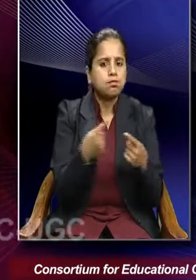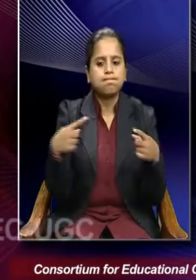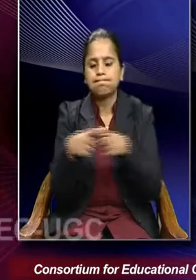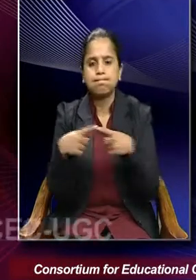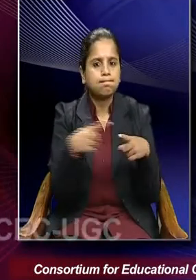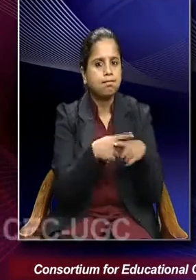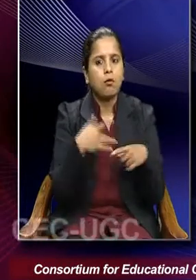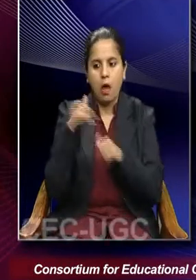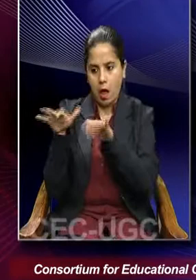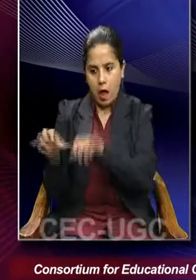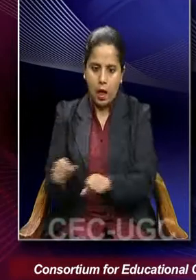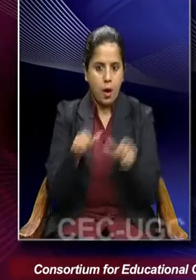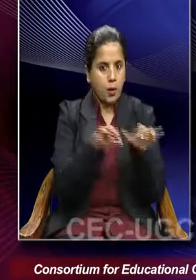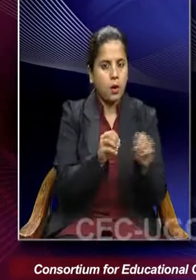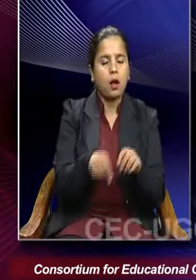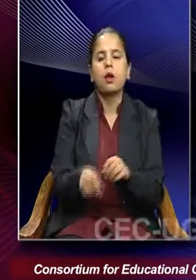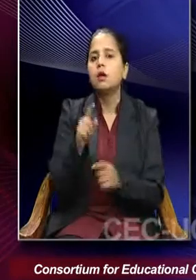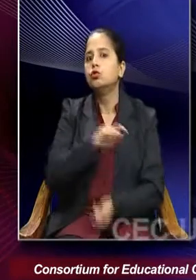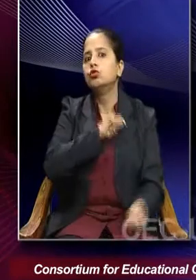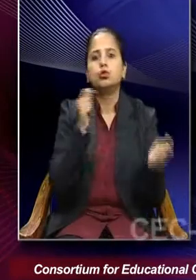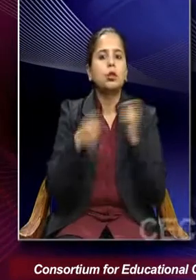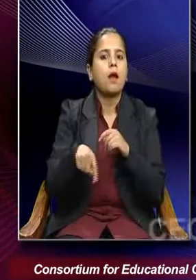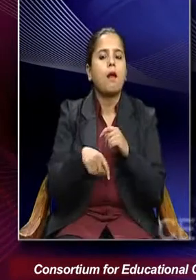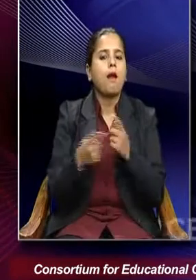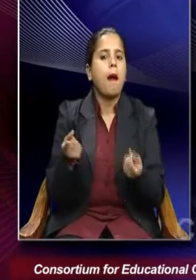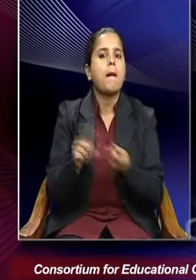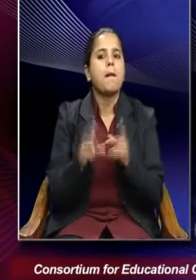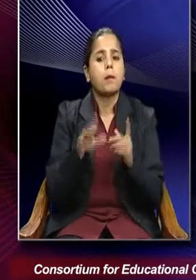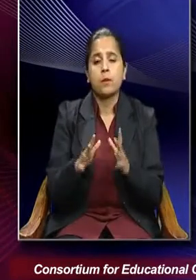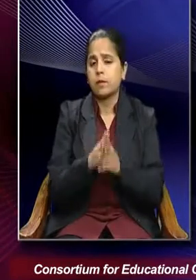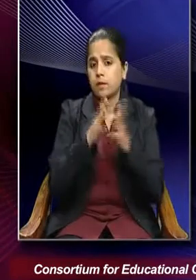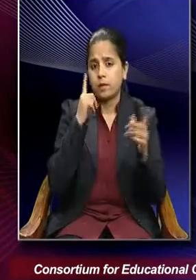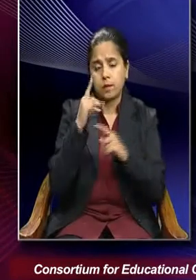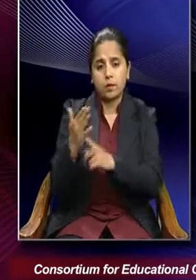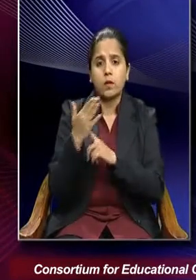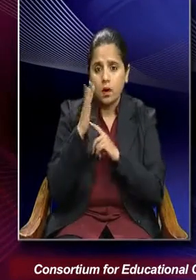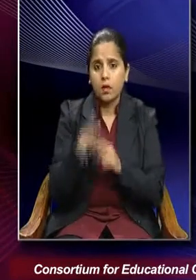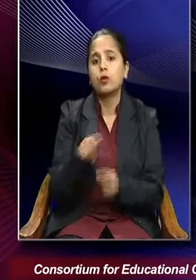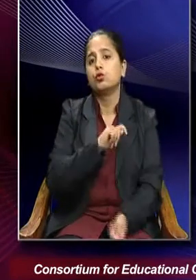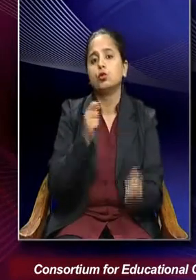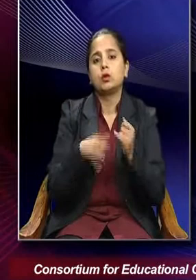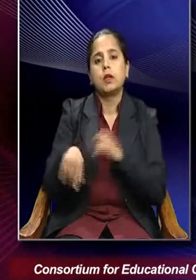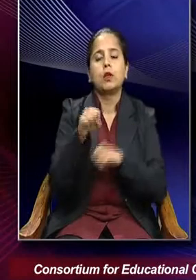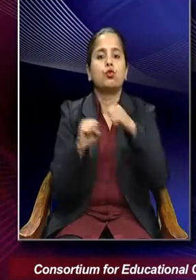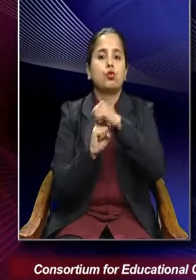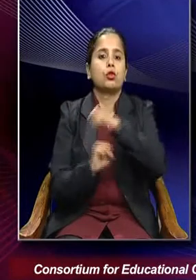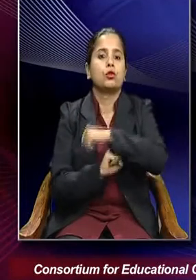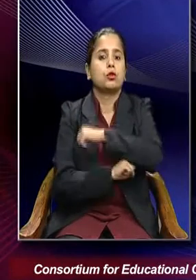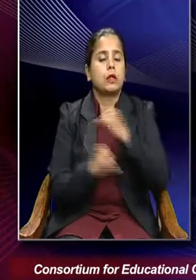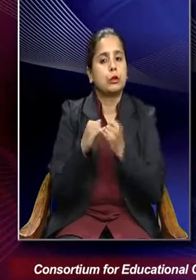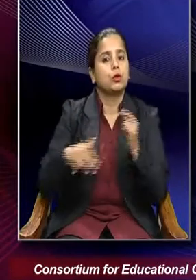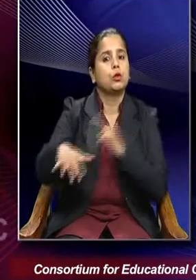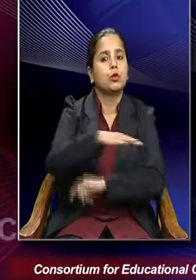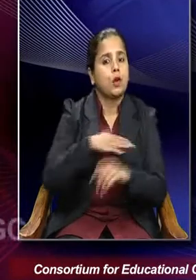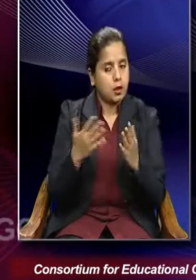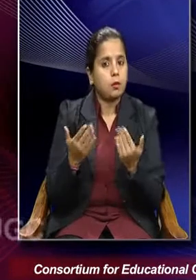a kind of a revolution which could kind of bring about a change in the structure of the society.